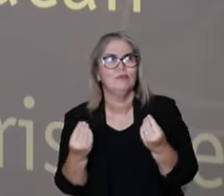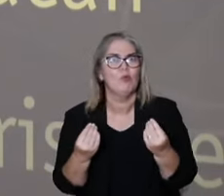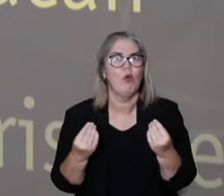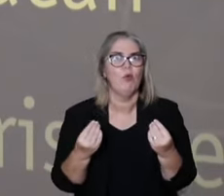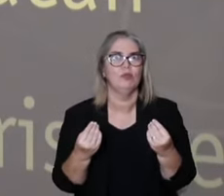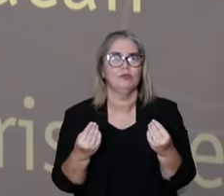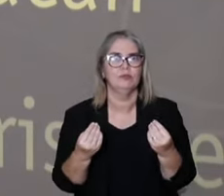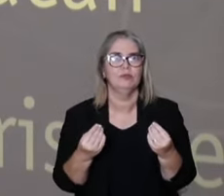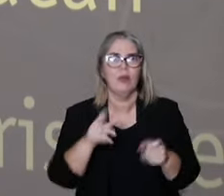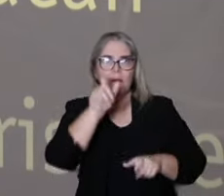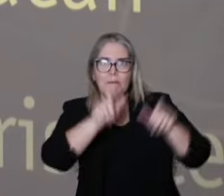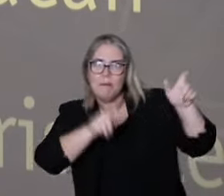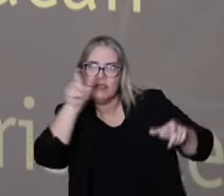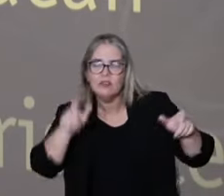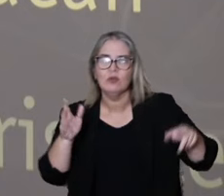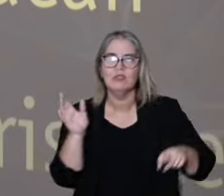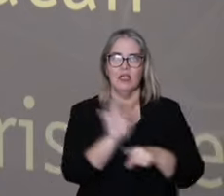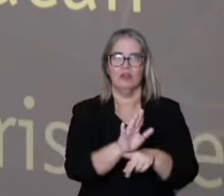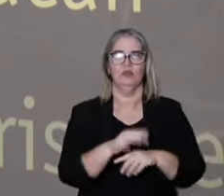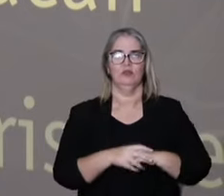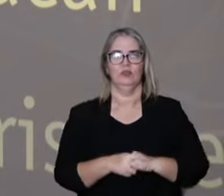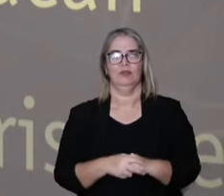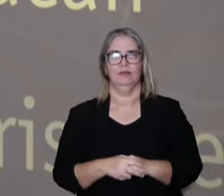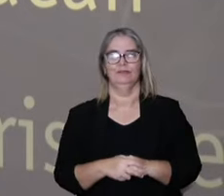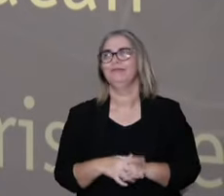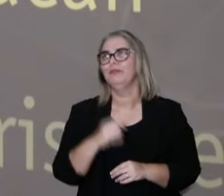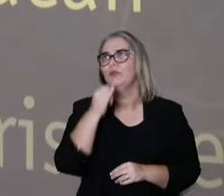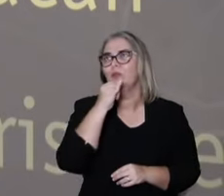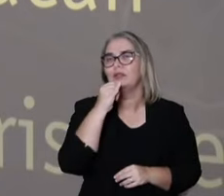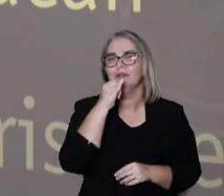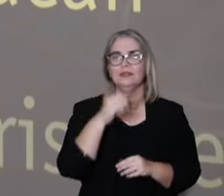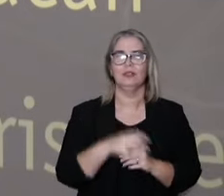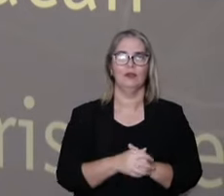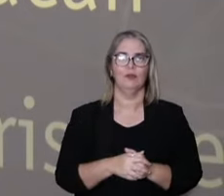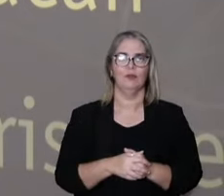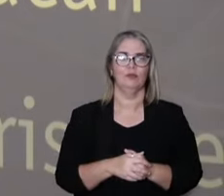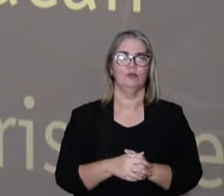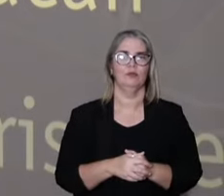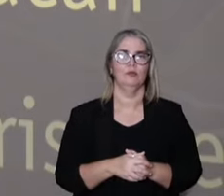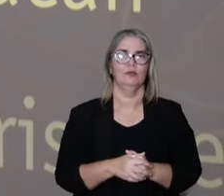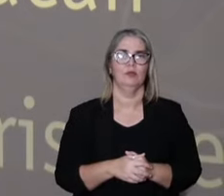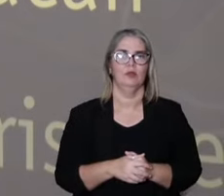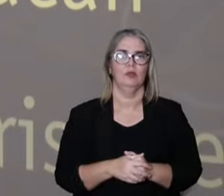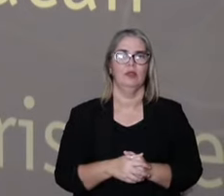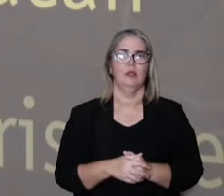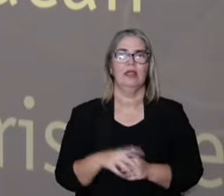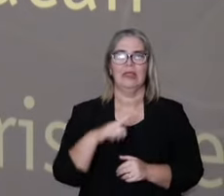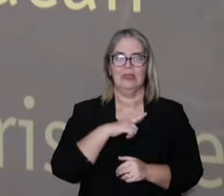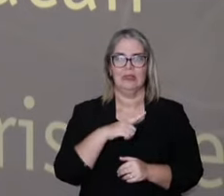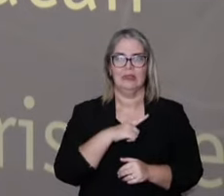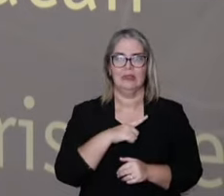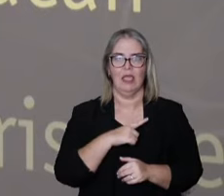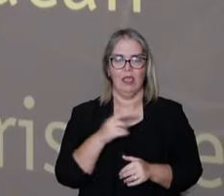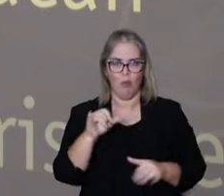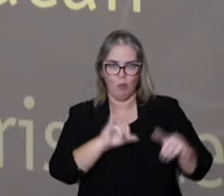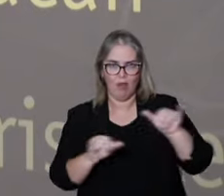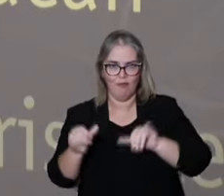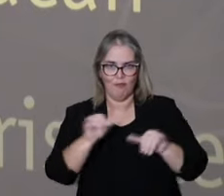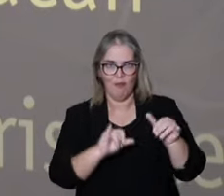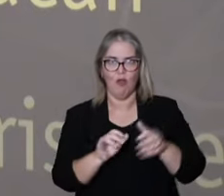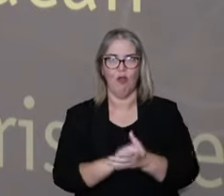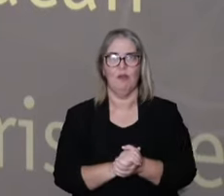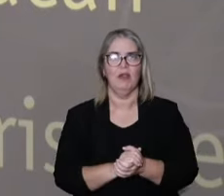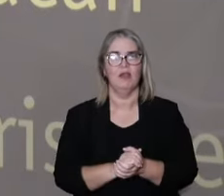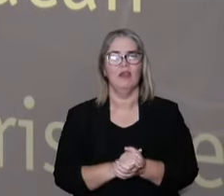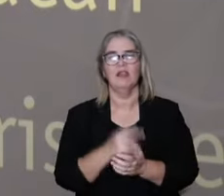besides diagnosis that all professionals have to carry. So there is a